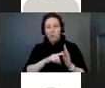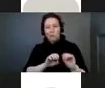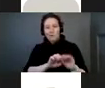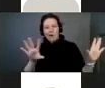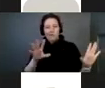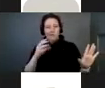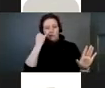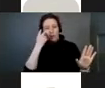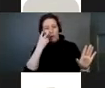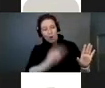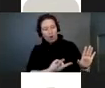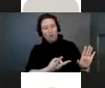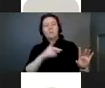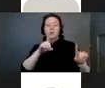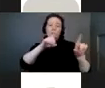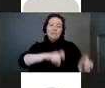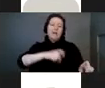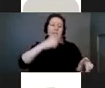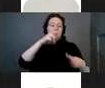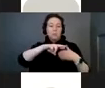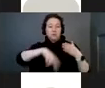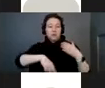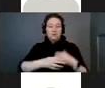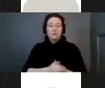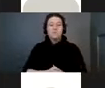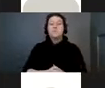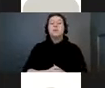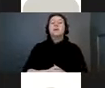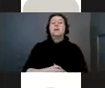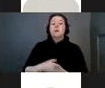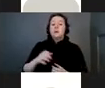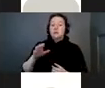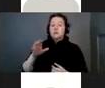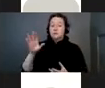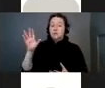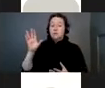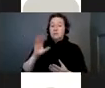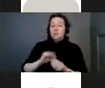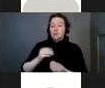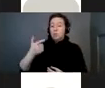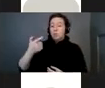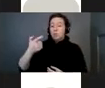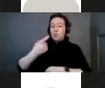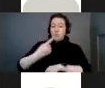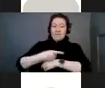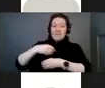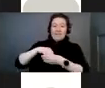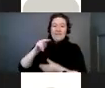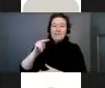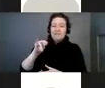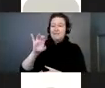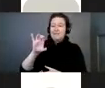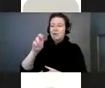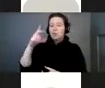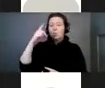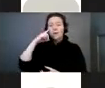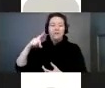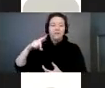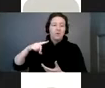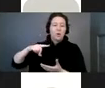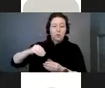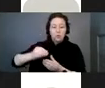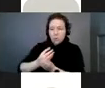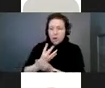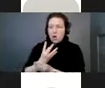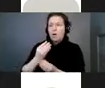case anyway. She spent 21 days in the NICU just to learn how to feed and grow. And then when she went home,